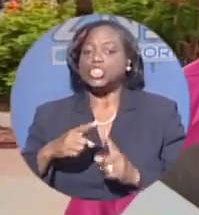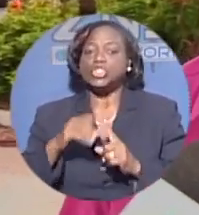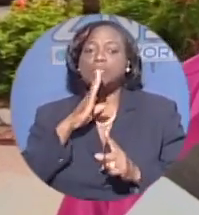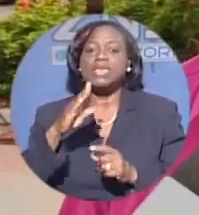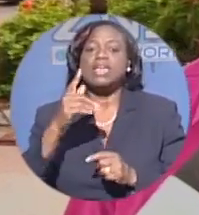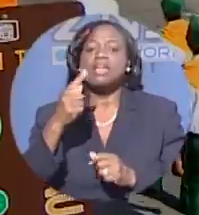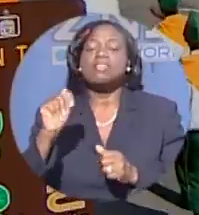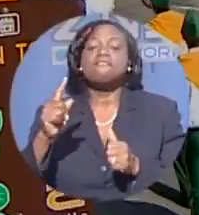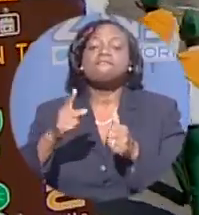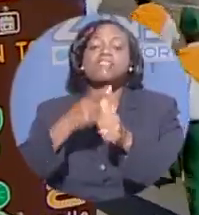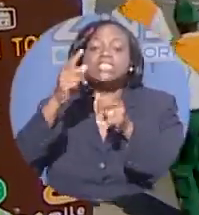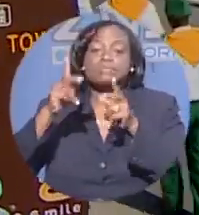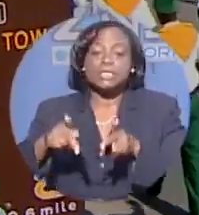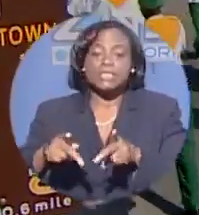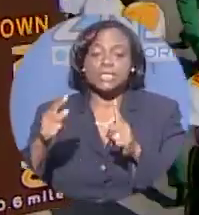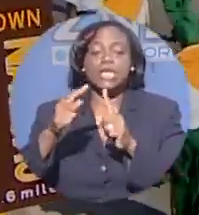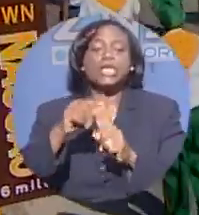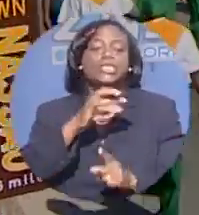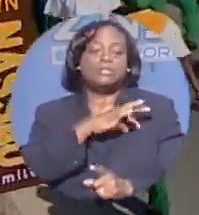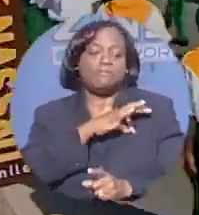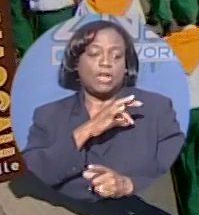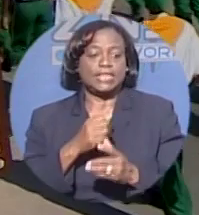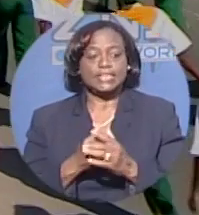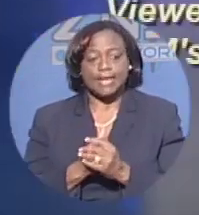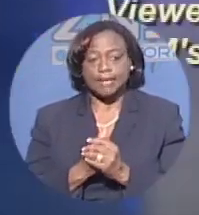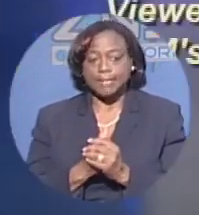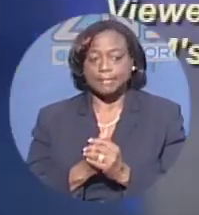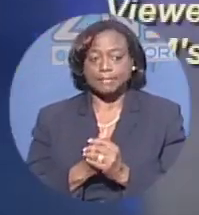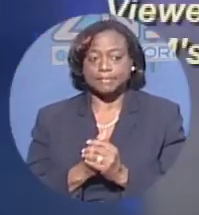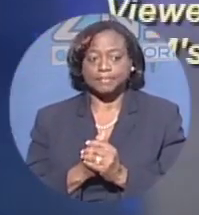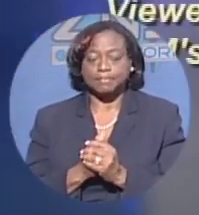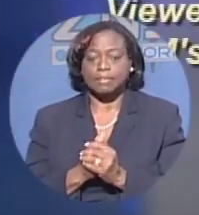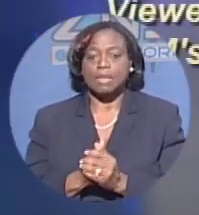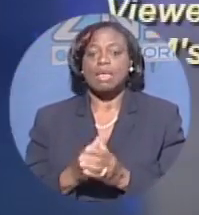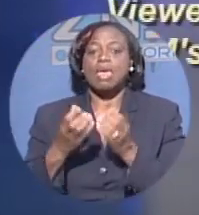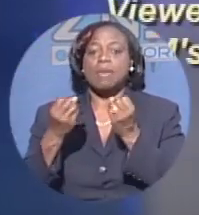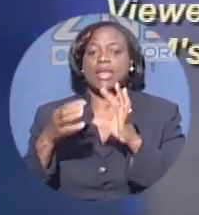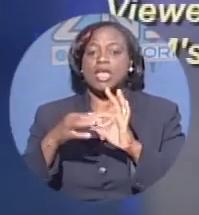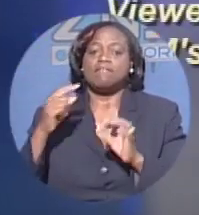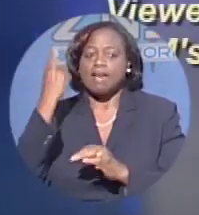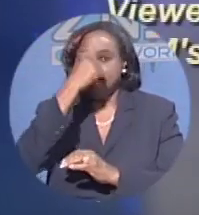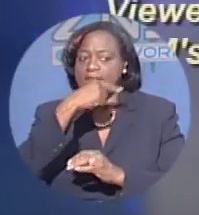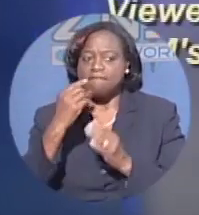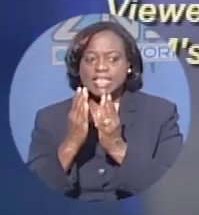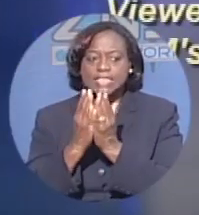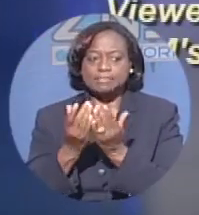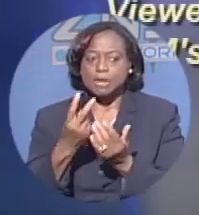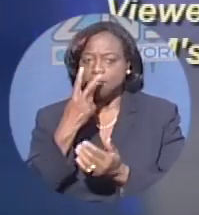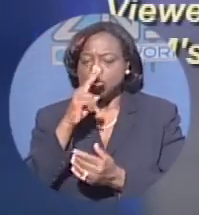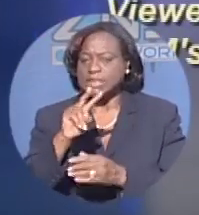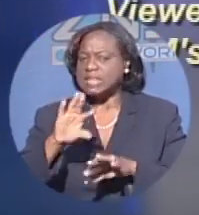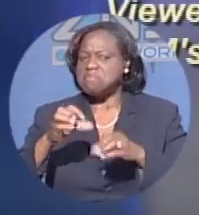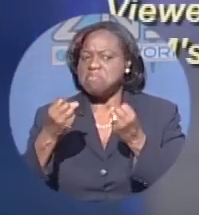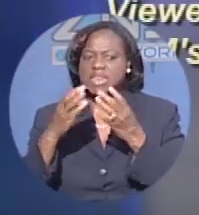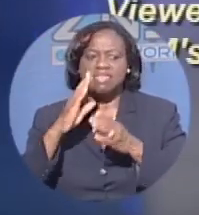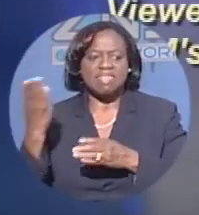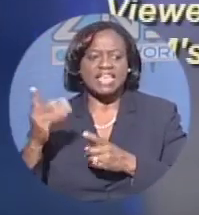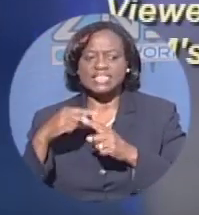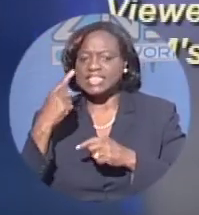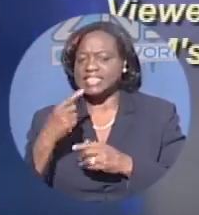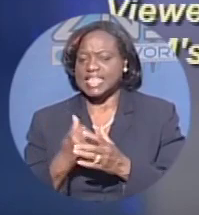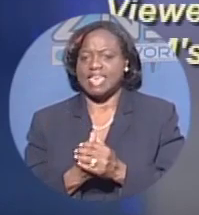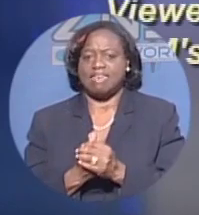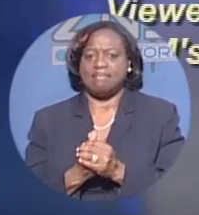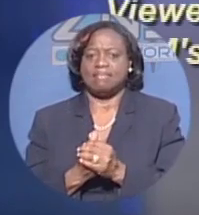person to volunteer. Fern Carey, Settiness News. Well, many of our Facebook viewers had a lot to say about the announcements coming out of the Prime